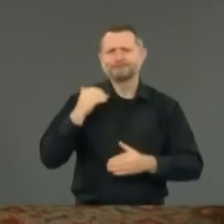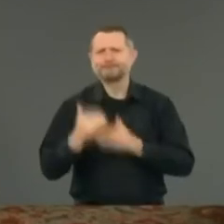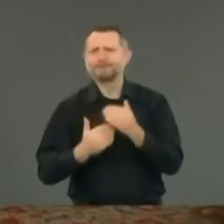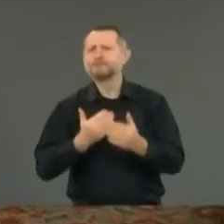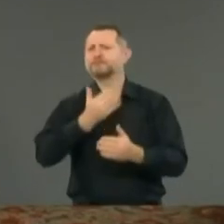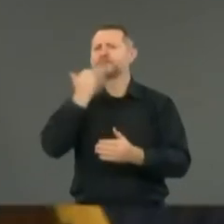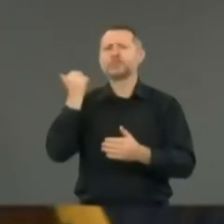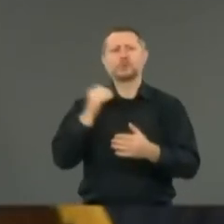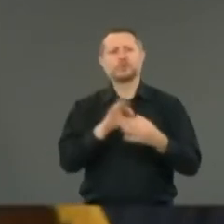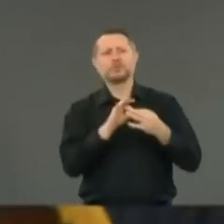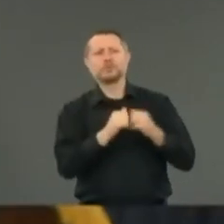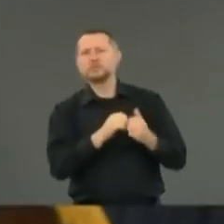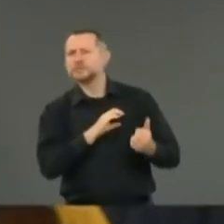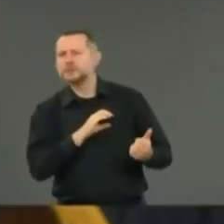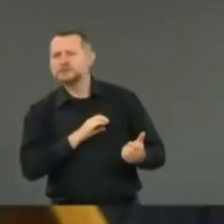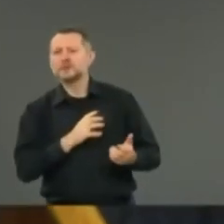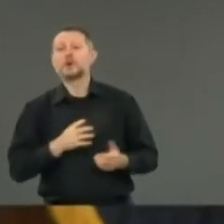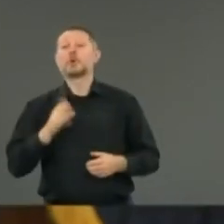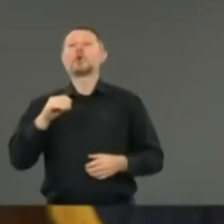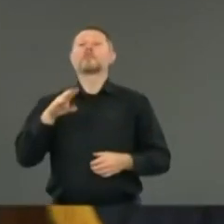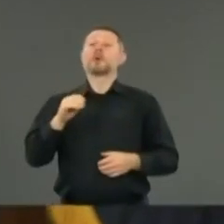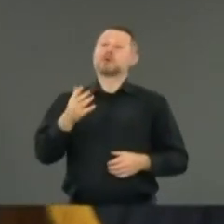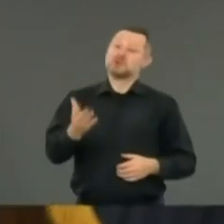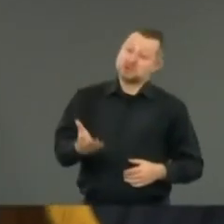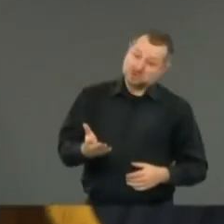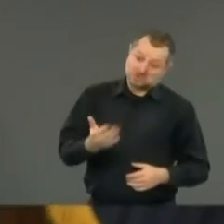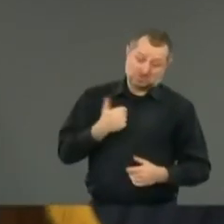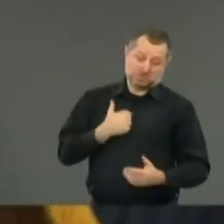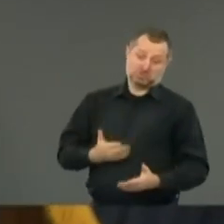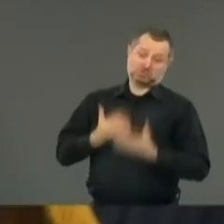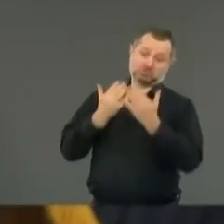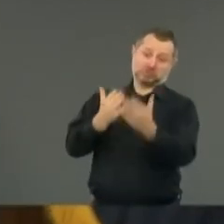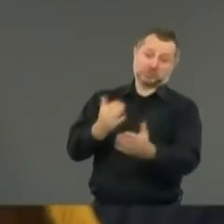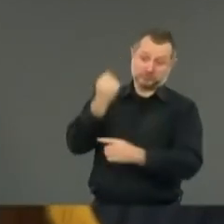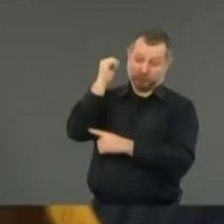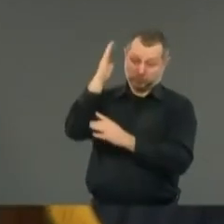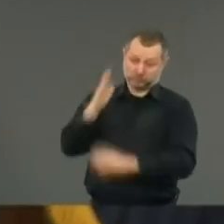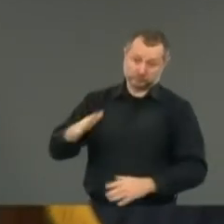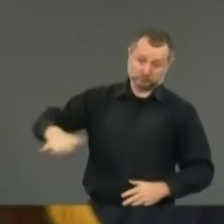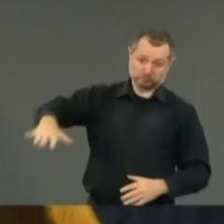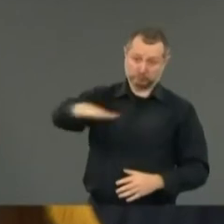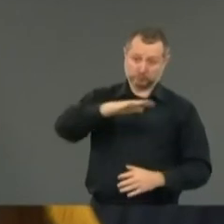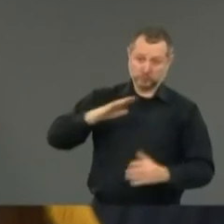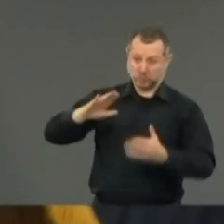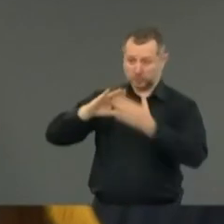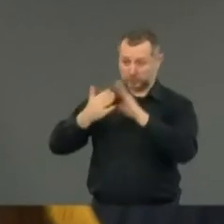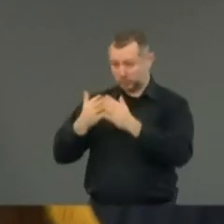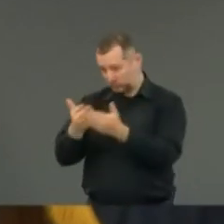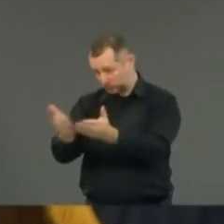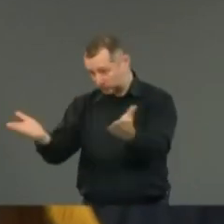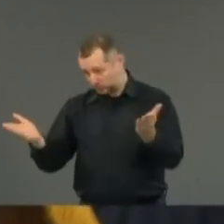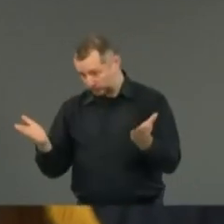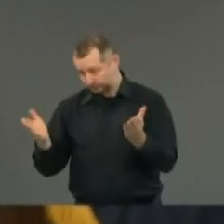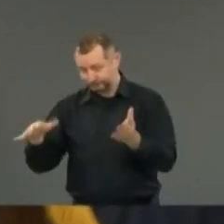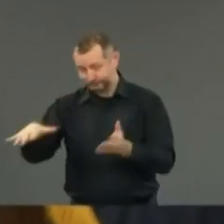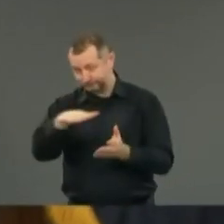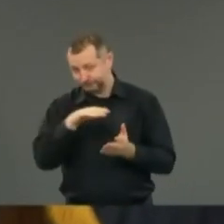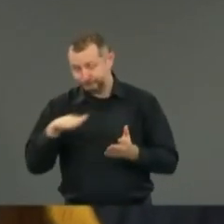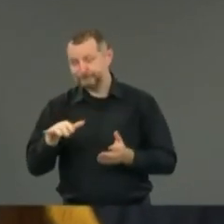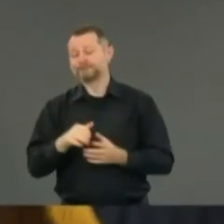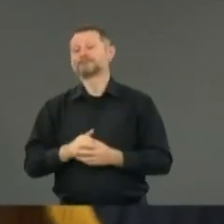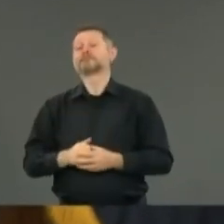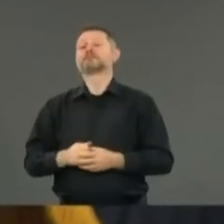Yeah, I would say, look, from the protesters' point of view, the community point of view, you